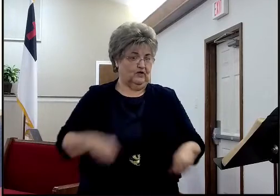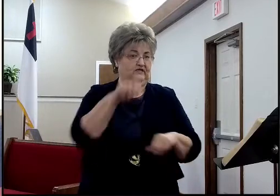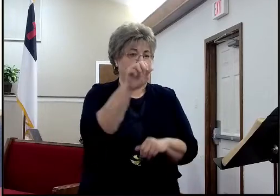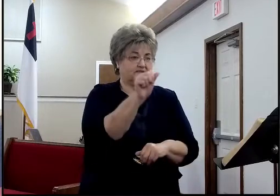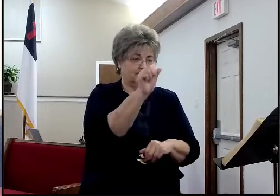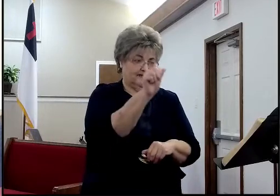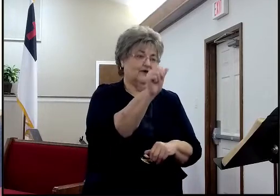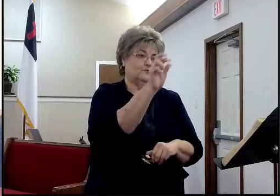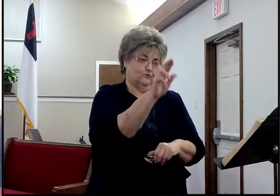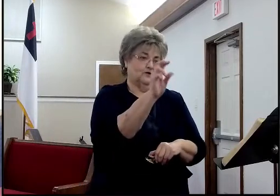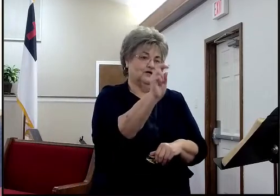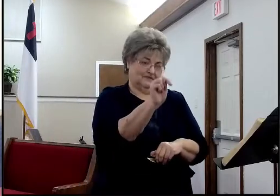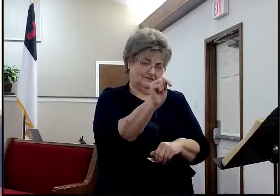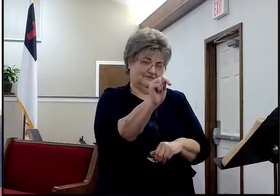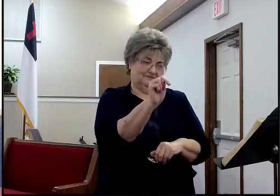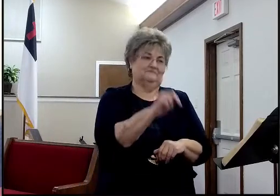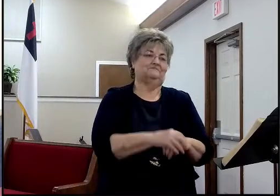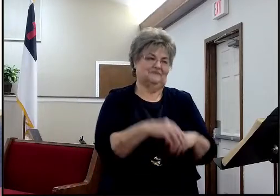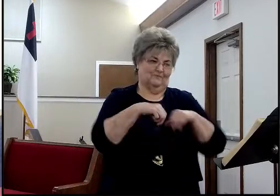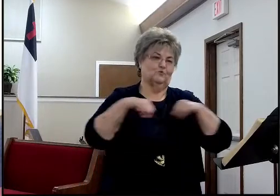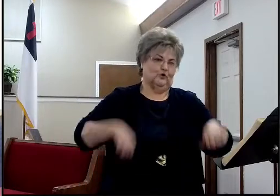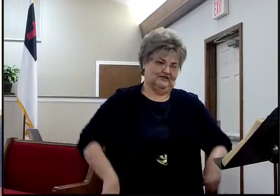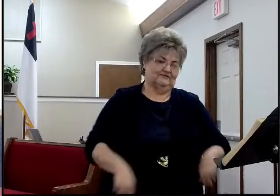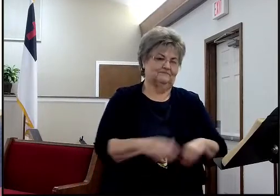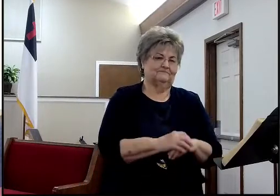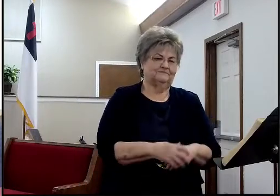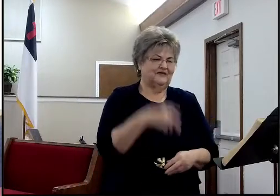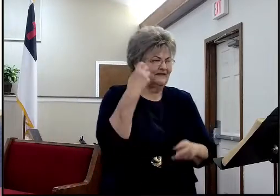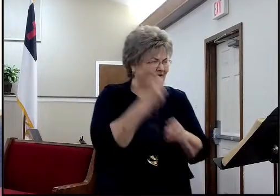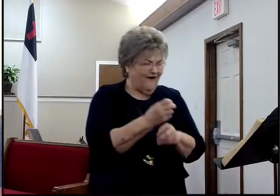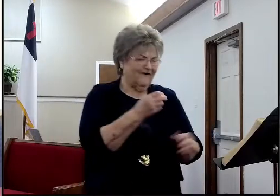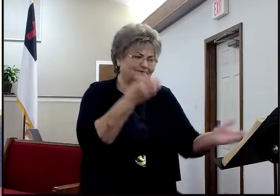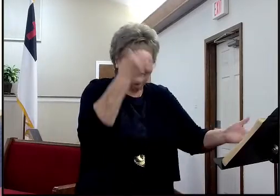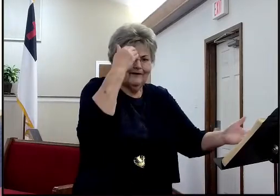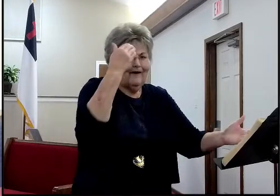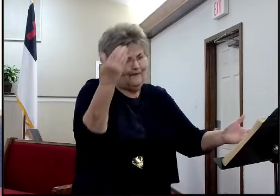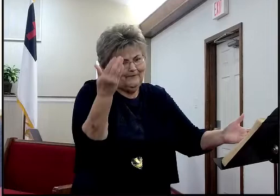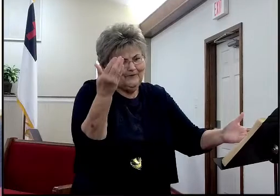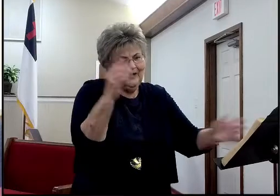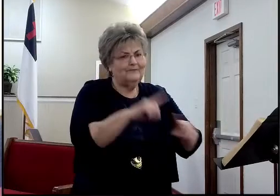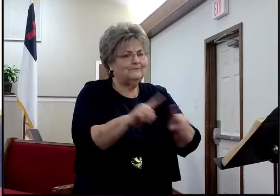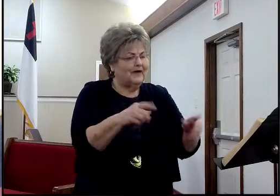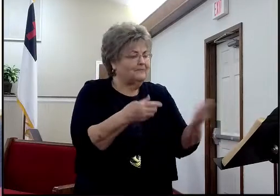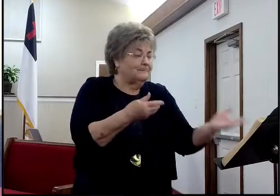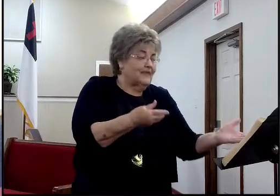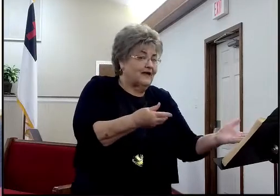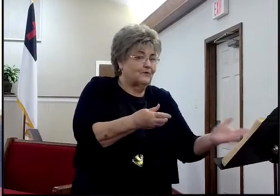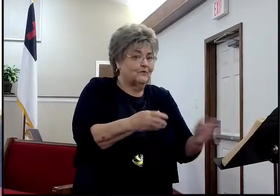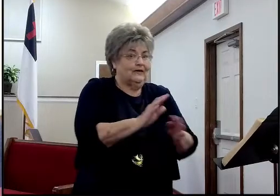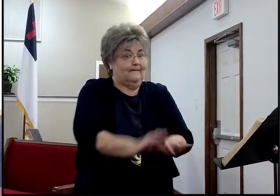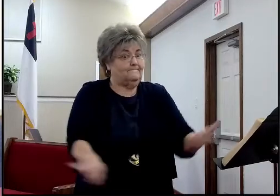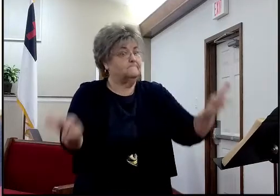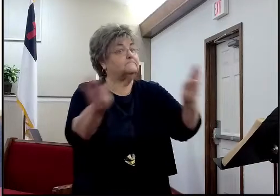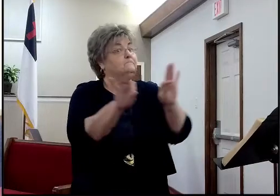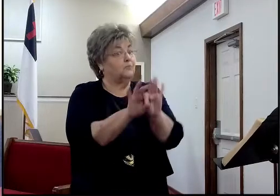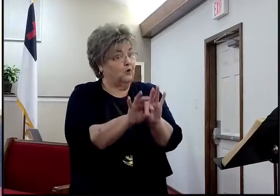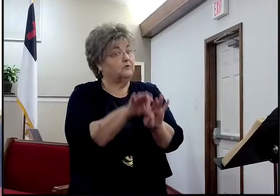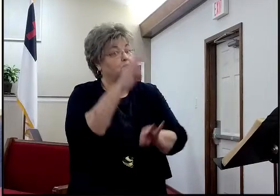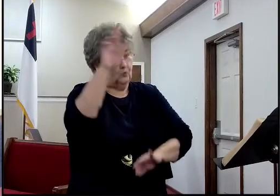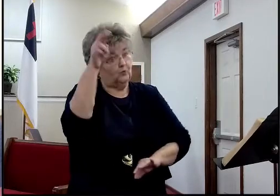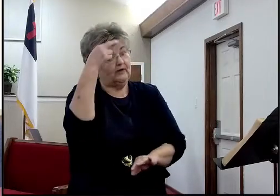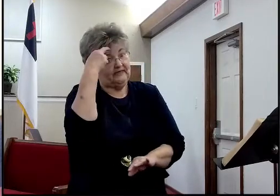your eyes, glass over. It's hard, I know. But understand that, they're there for a very, important reason. An incredibly, reason.